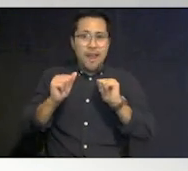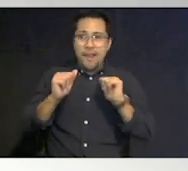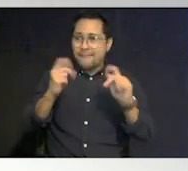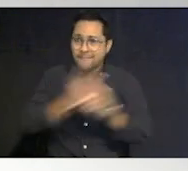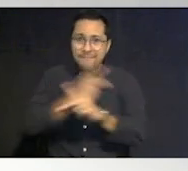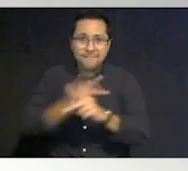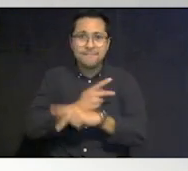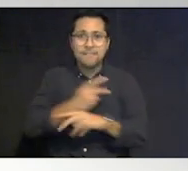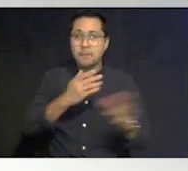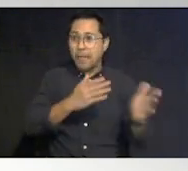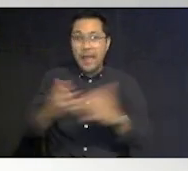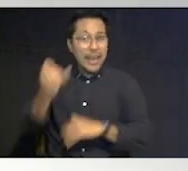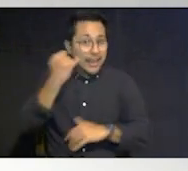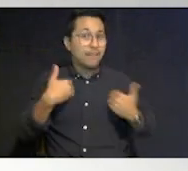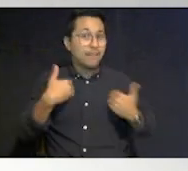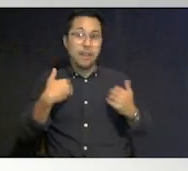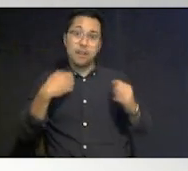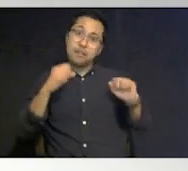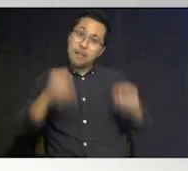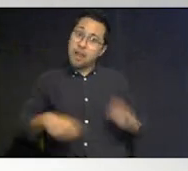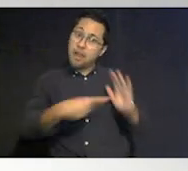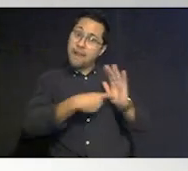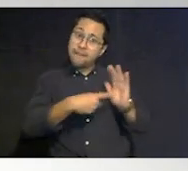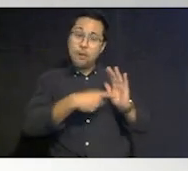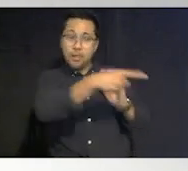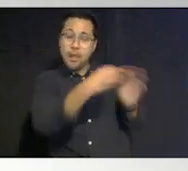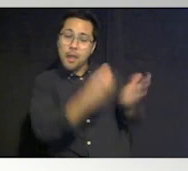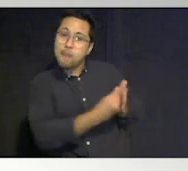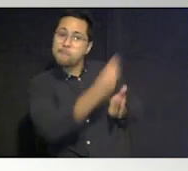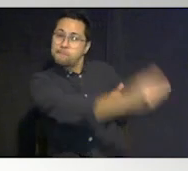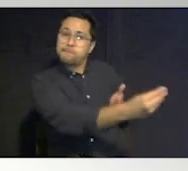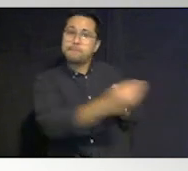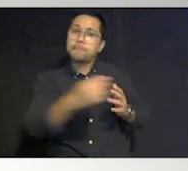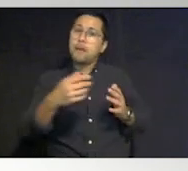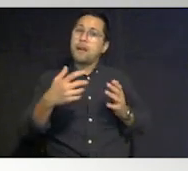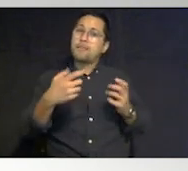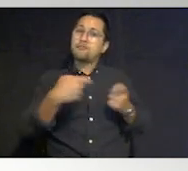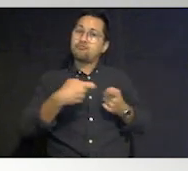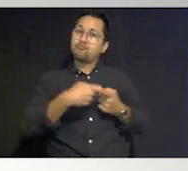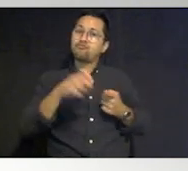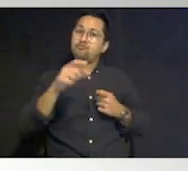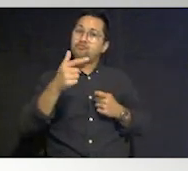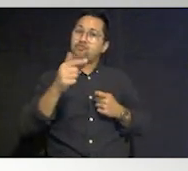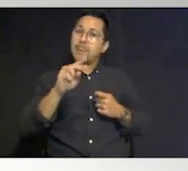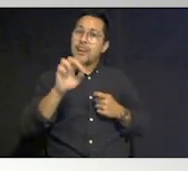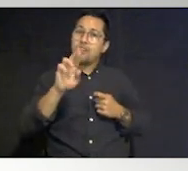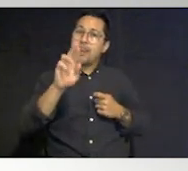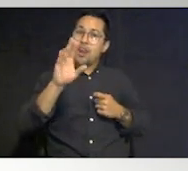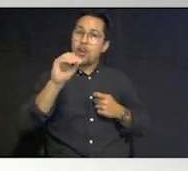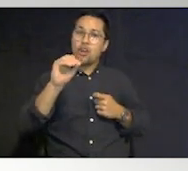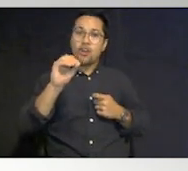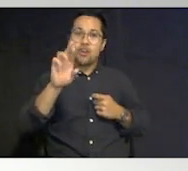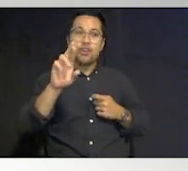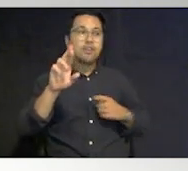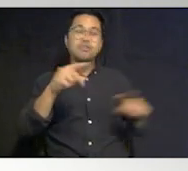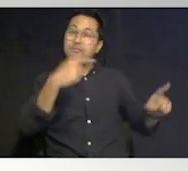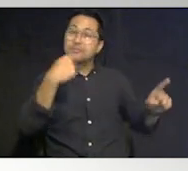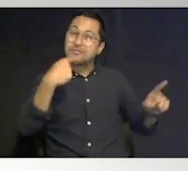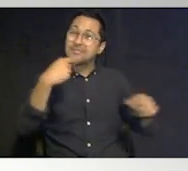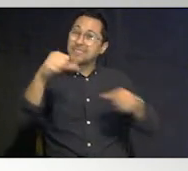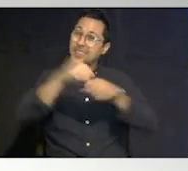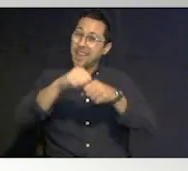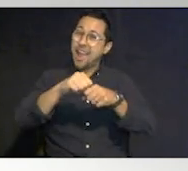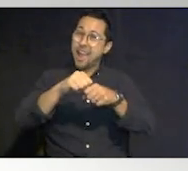when they have the financial ability have purchased generators you just listed there that gas shortages are something that